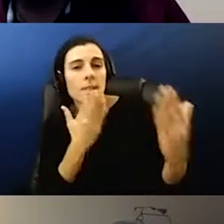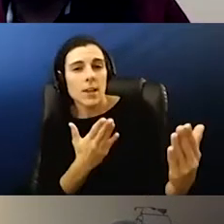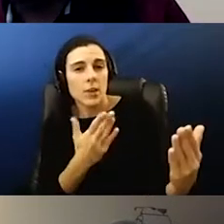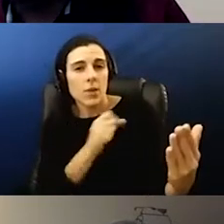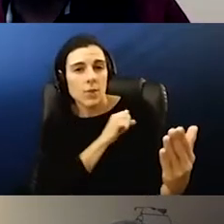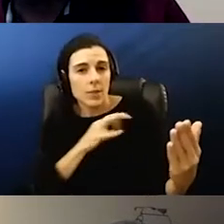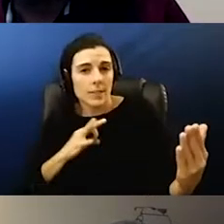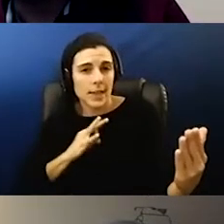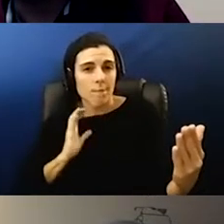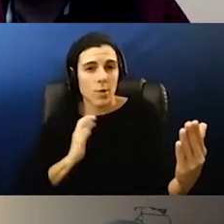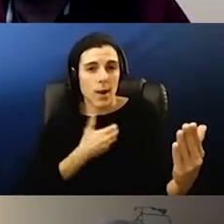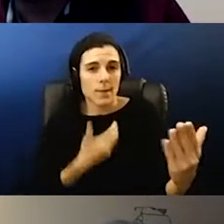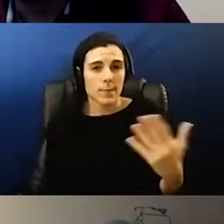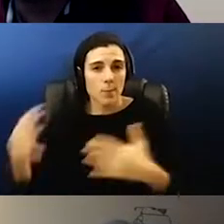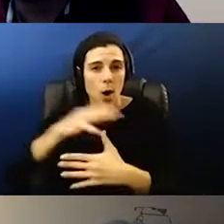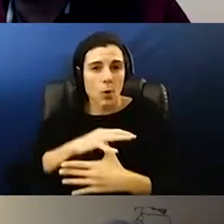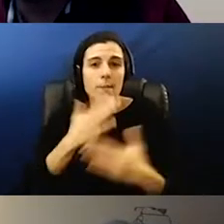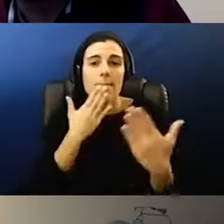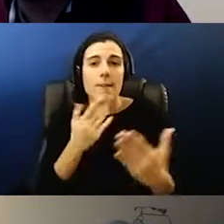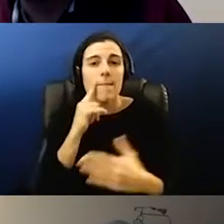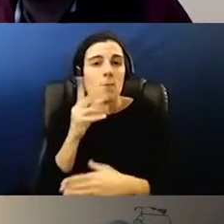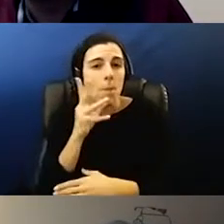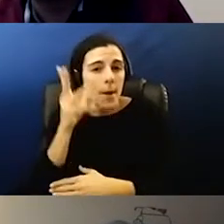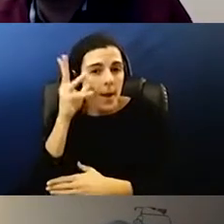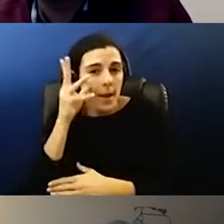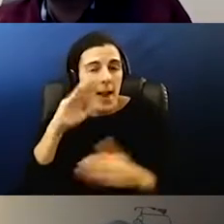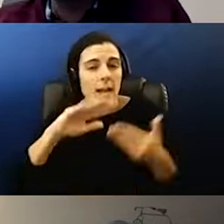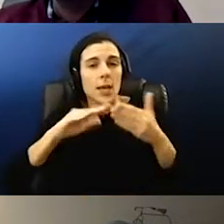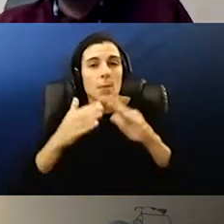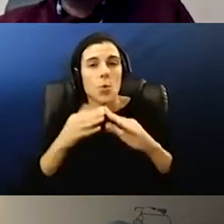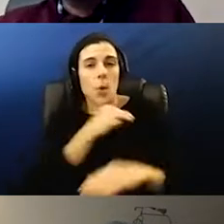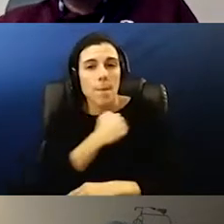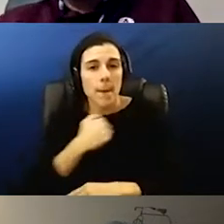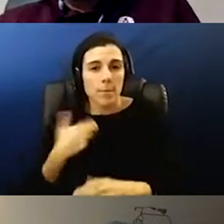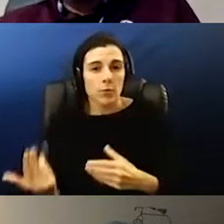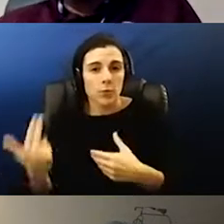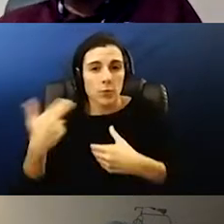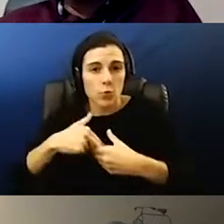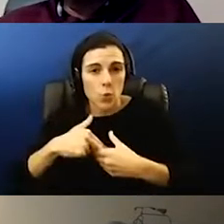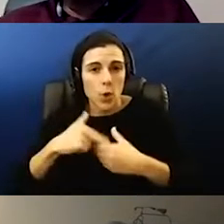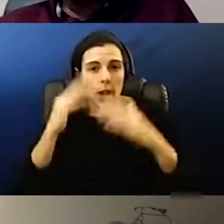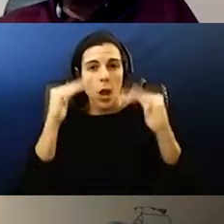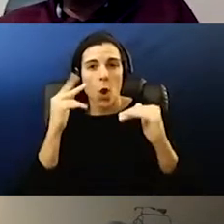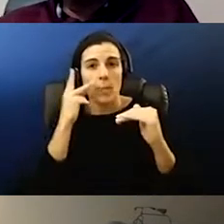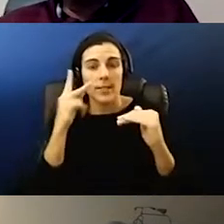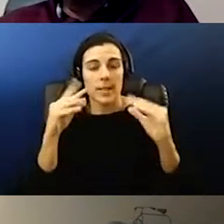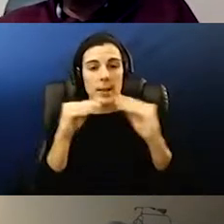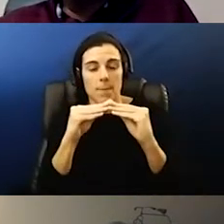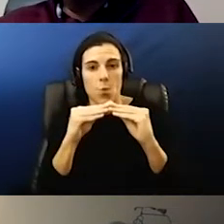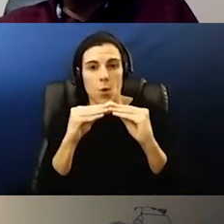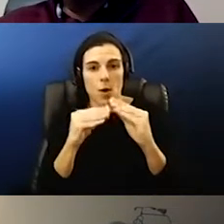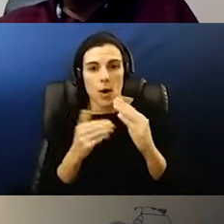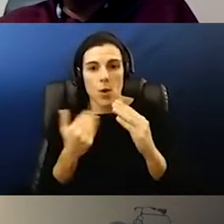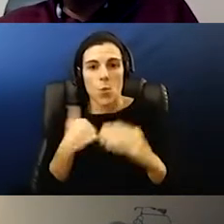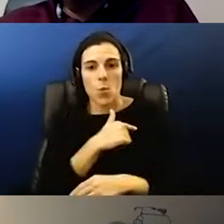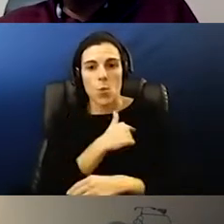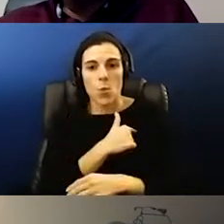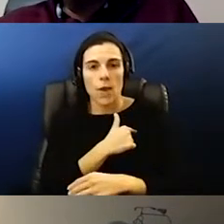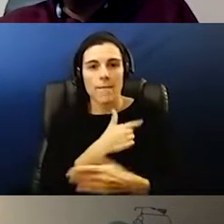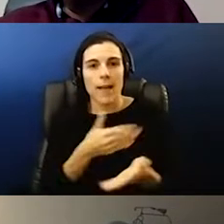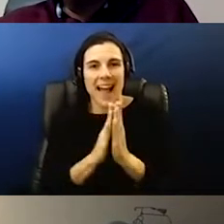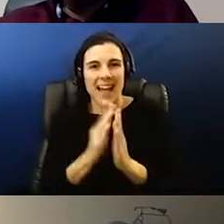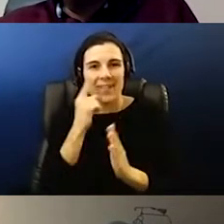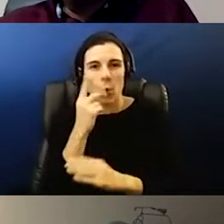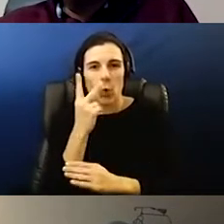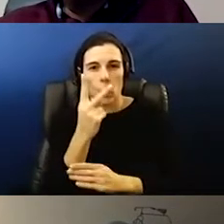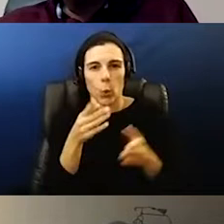priority and thank you to the parents and community members for joining i hope to see more of this we've asked for two-way communication and you all